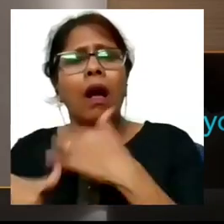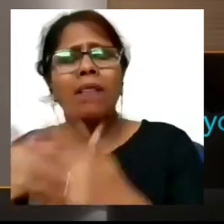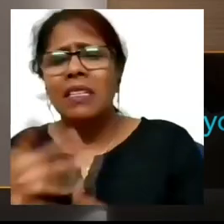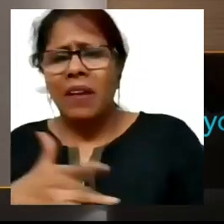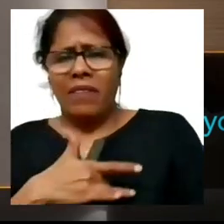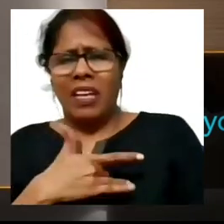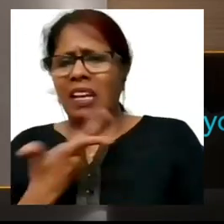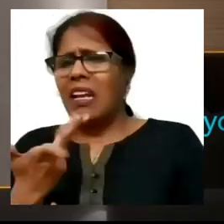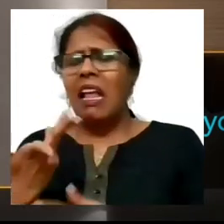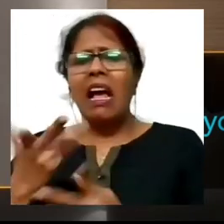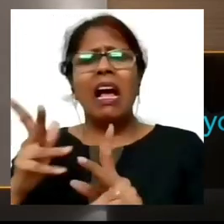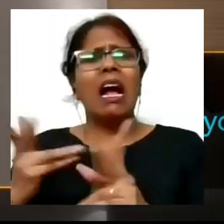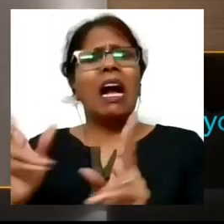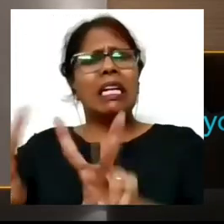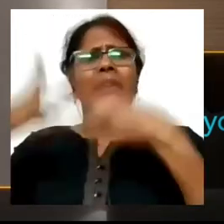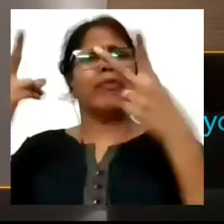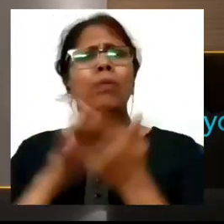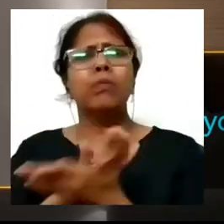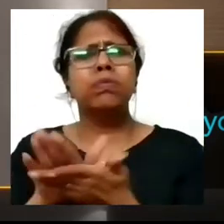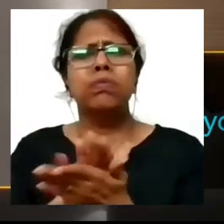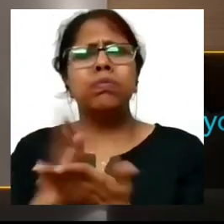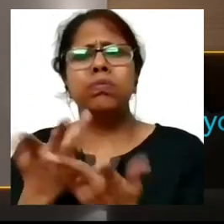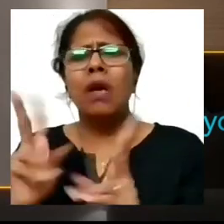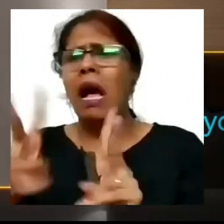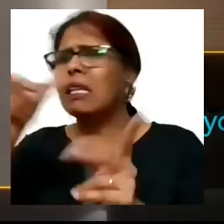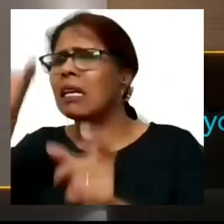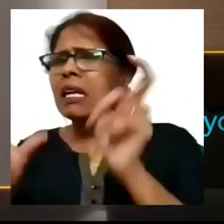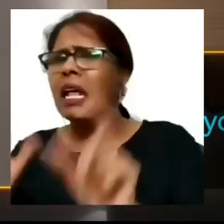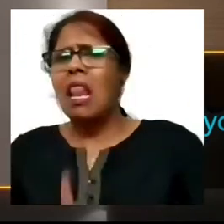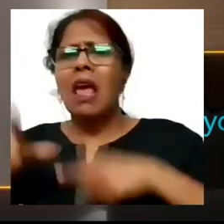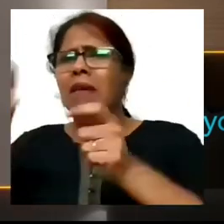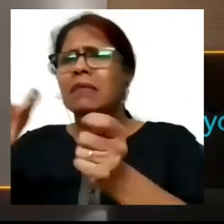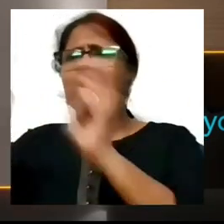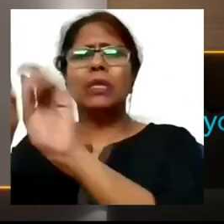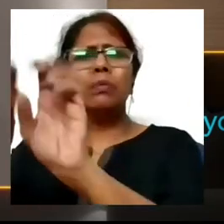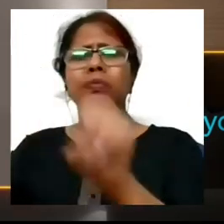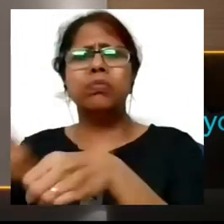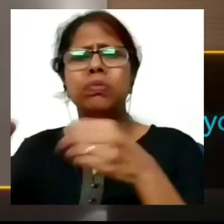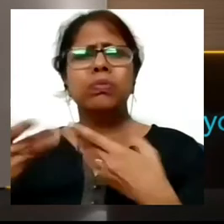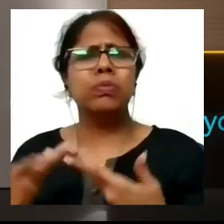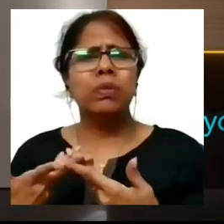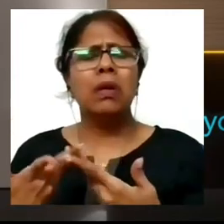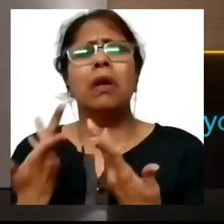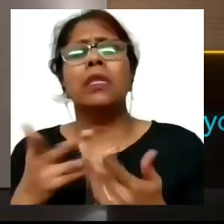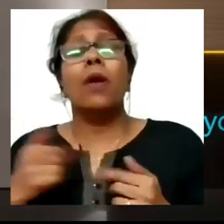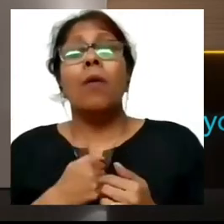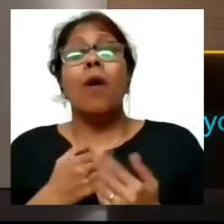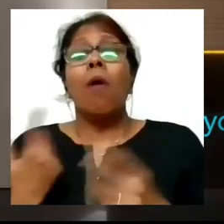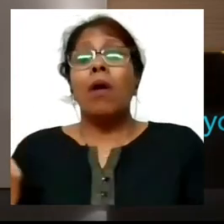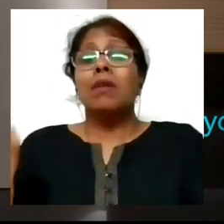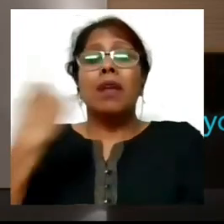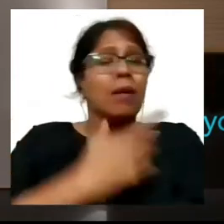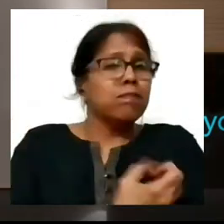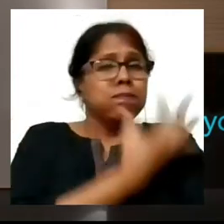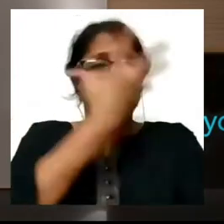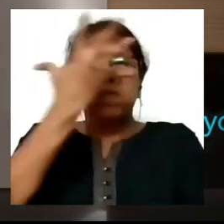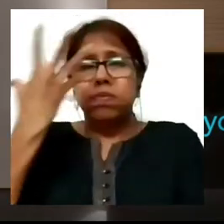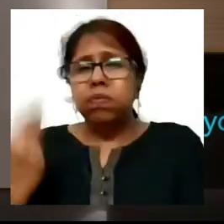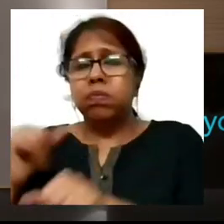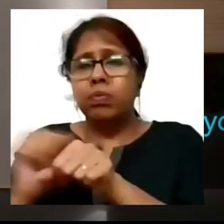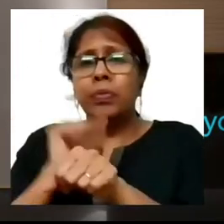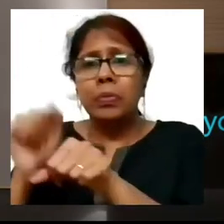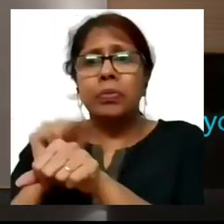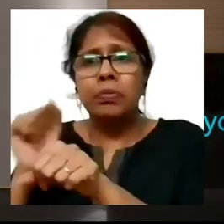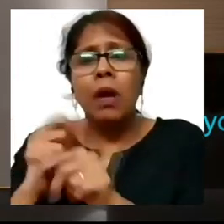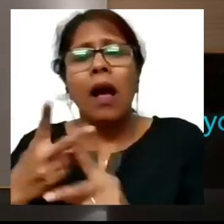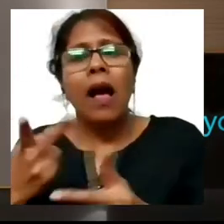difference to anyone so you know I needed my day to have meant something I needed my day to have meant something